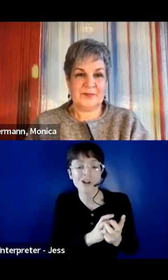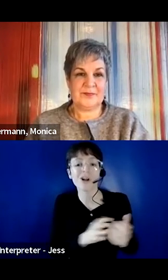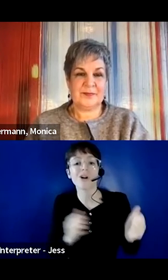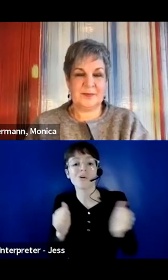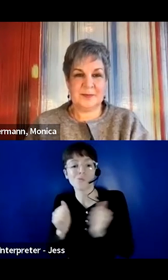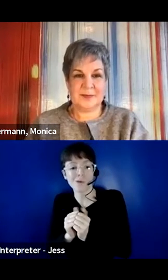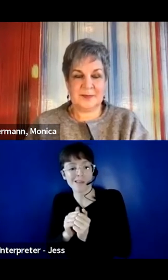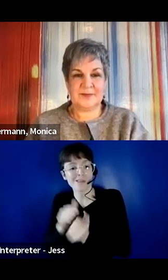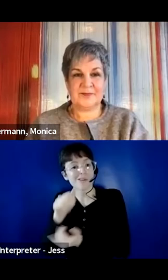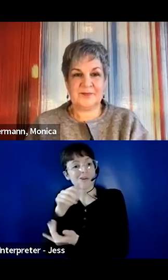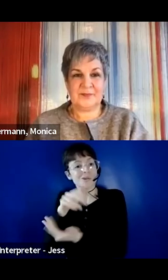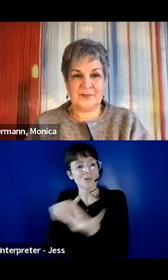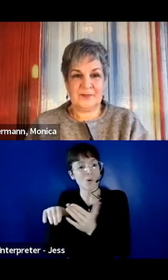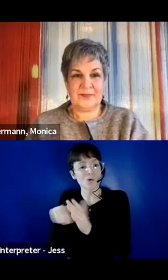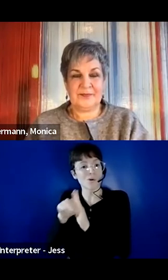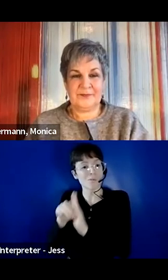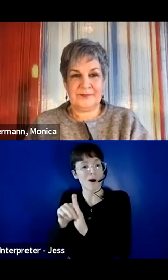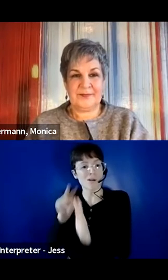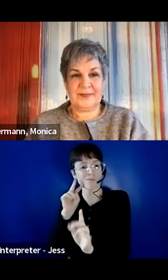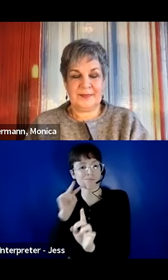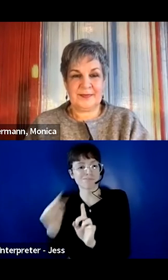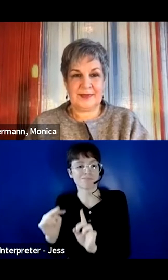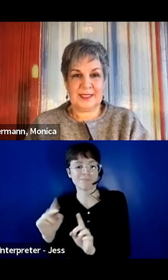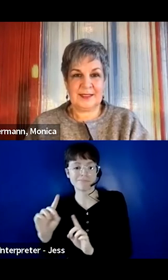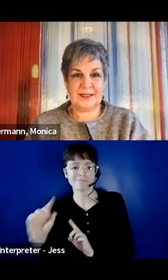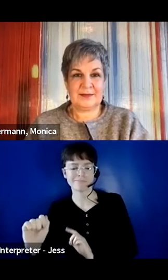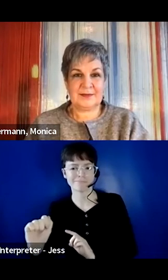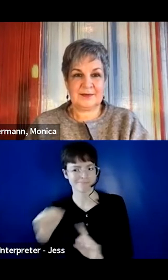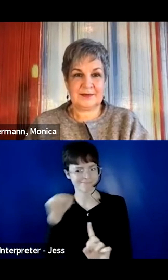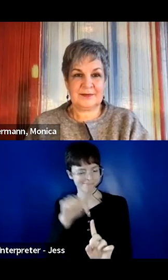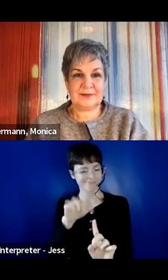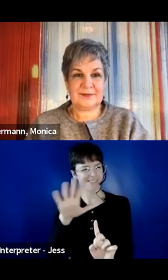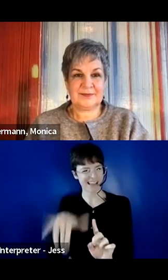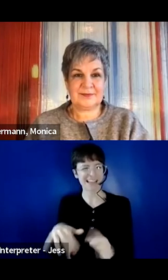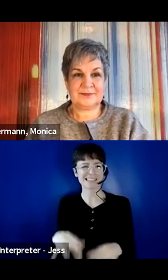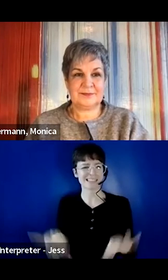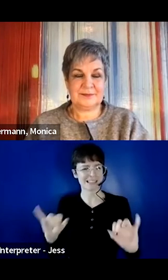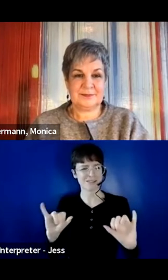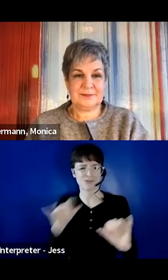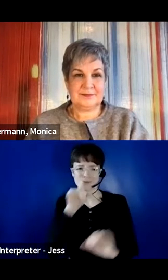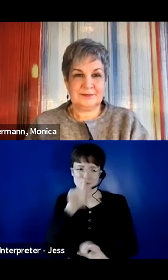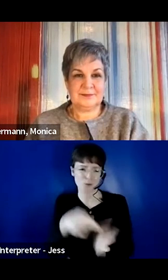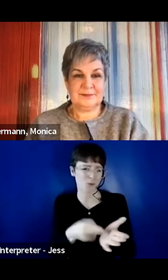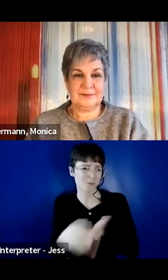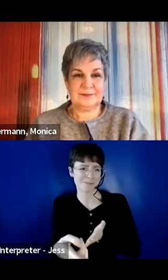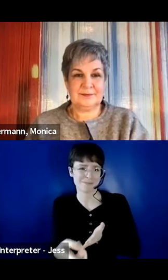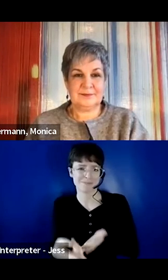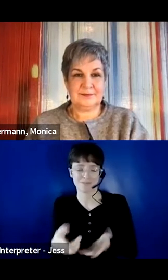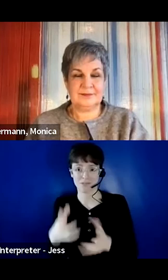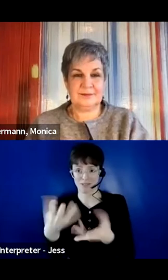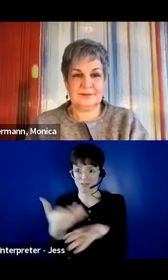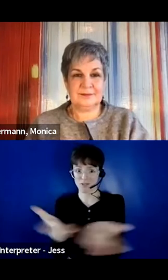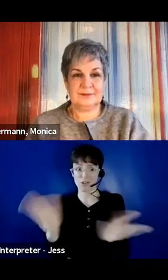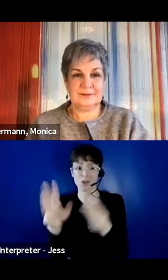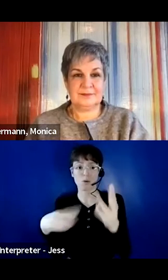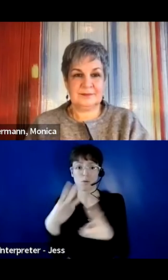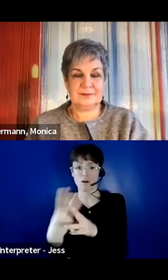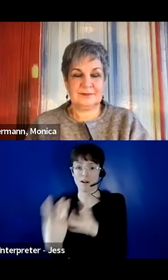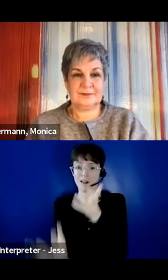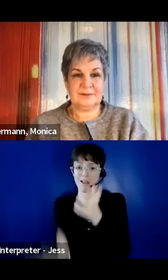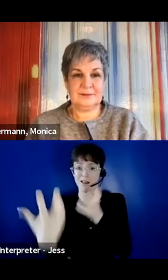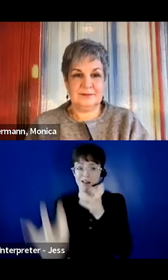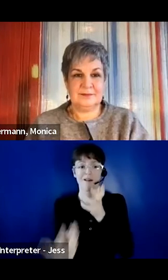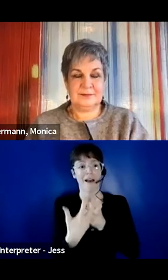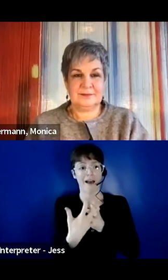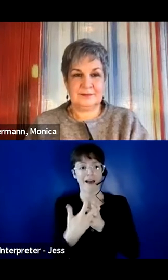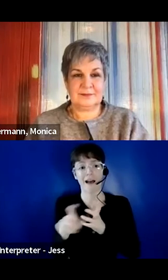That medical piece will still play in certain places. The whole world can't change to be accessible. So the thing